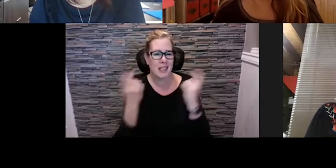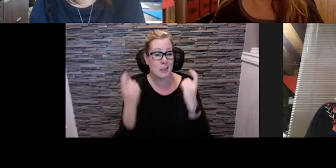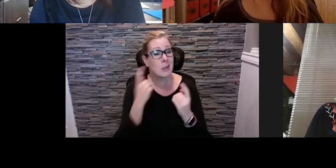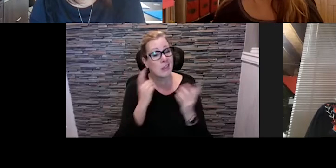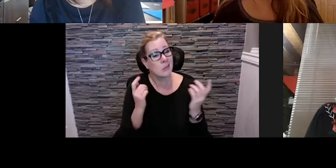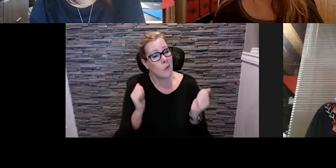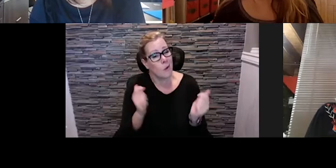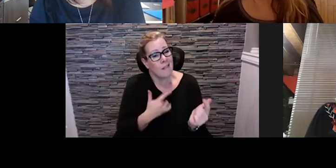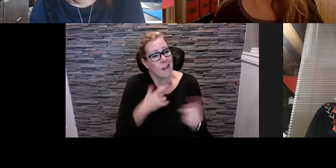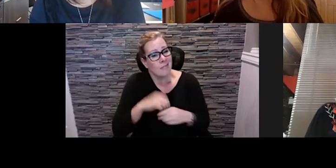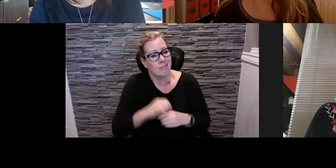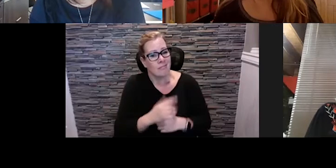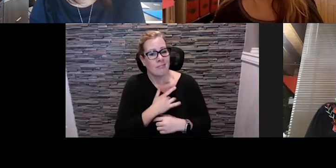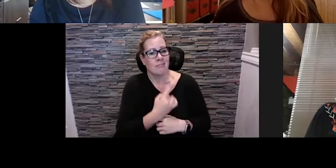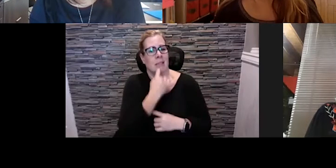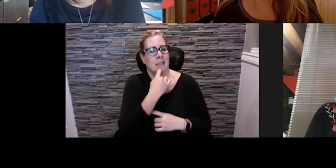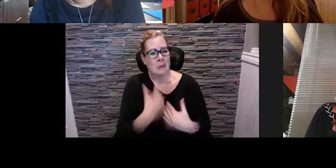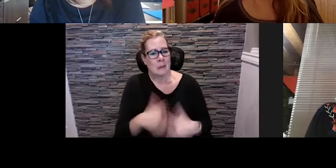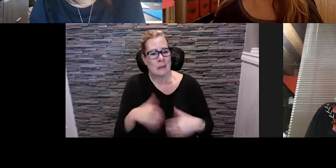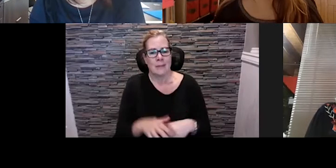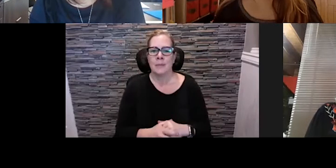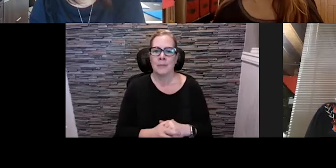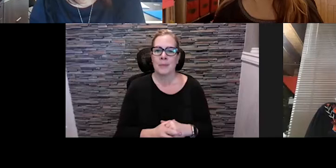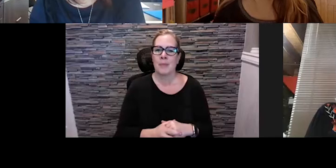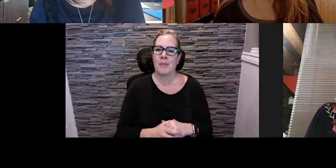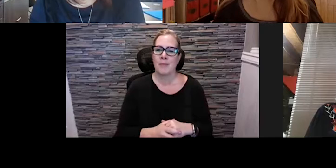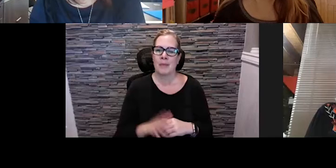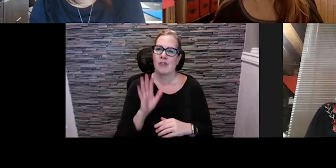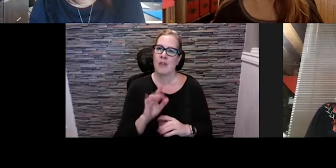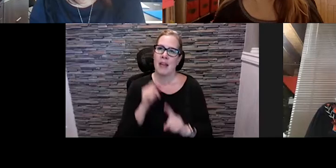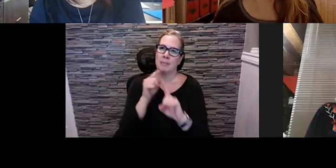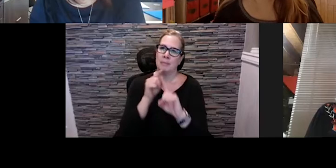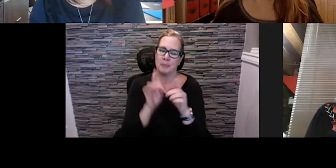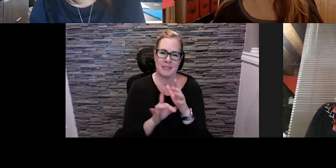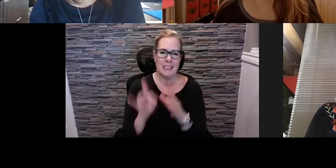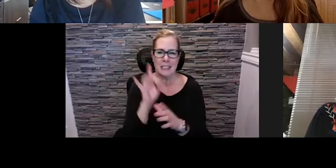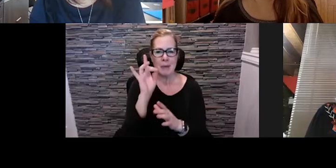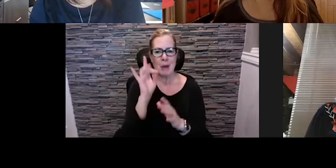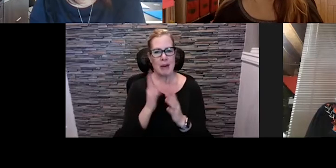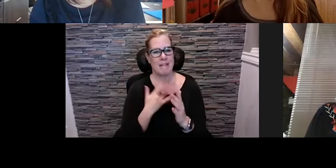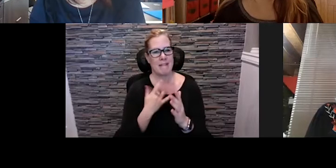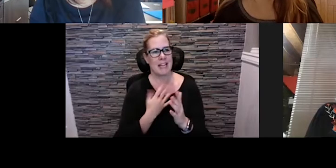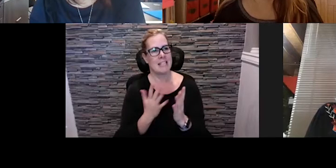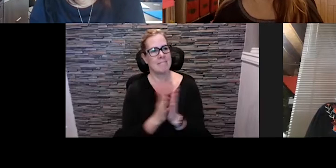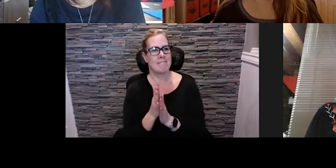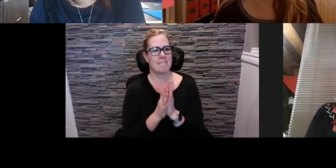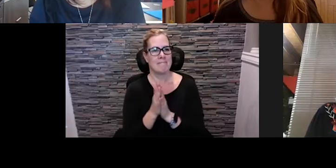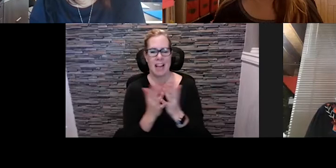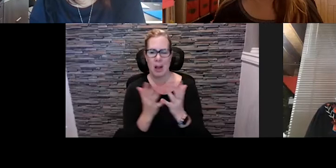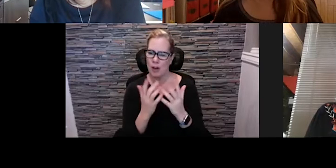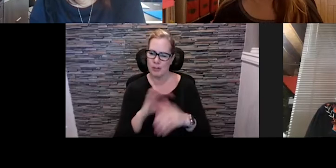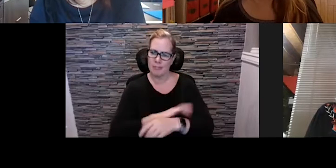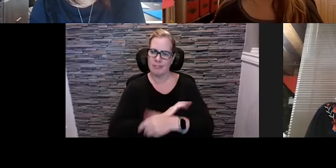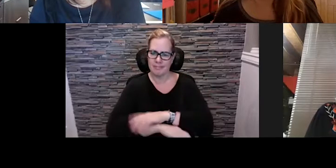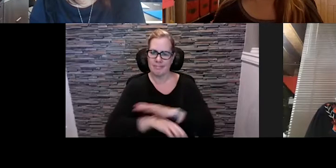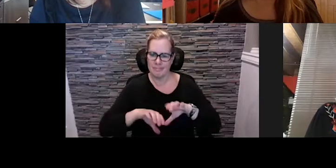much. And so, with that spirit, I kind of, I just want to jump into it because this was an idea that